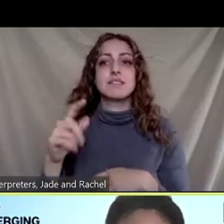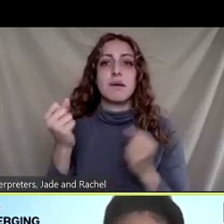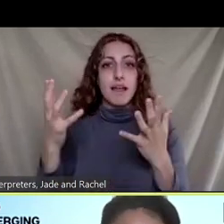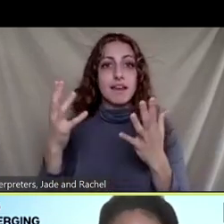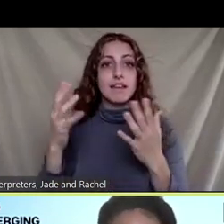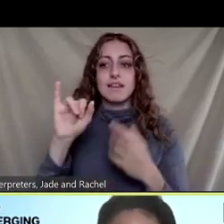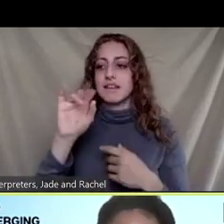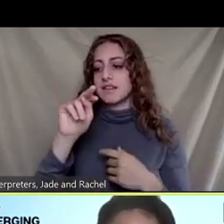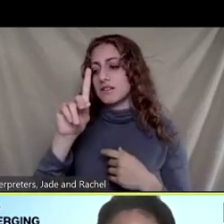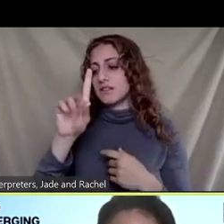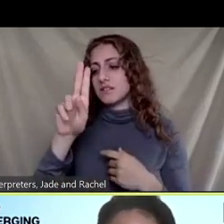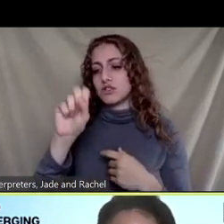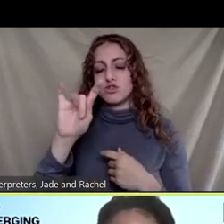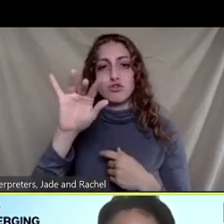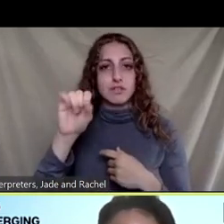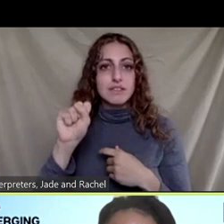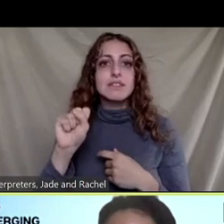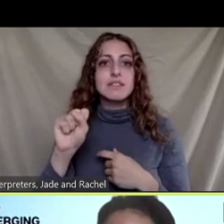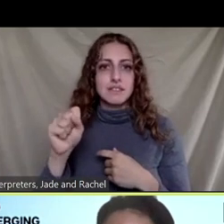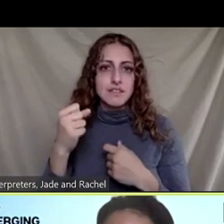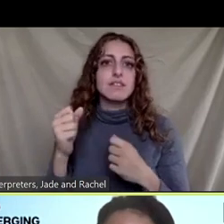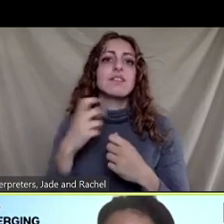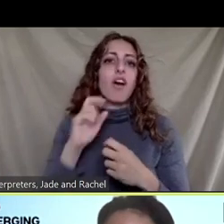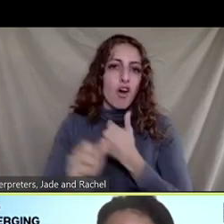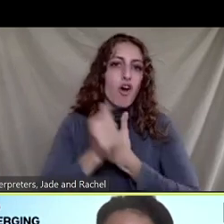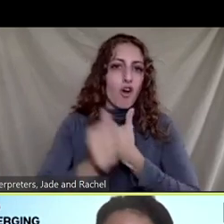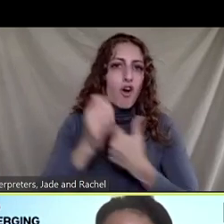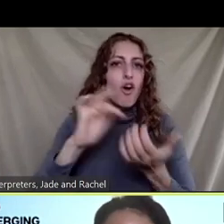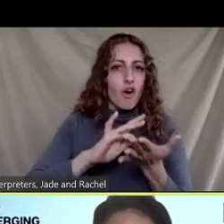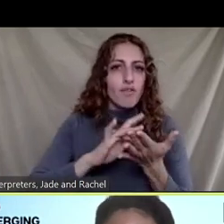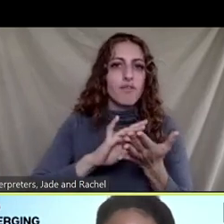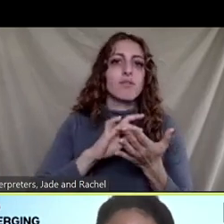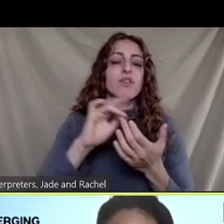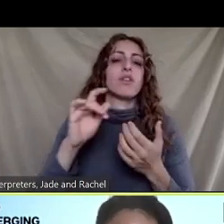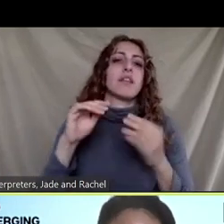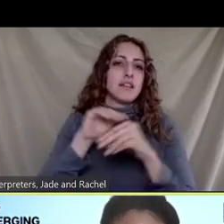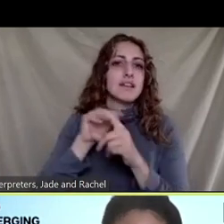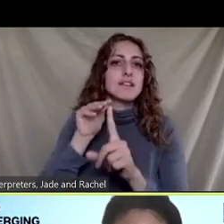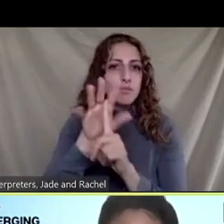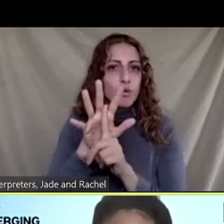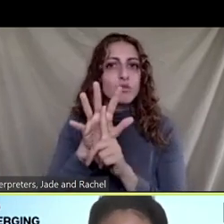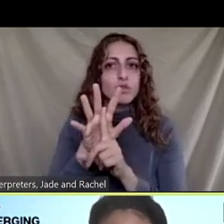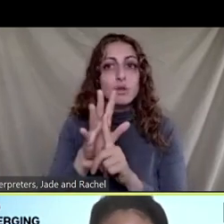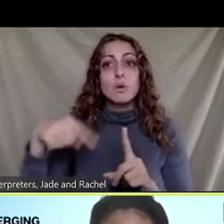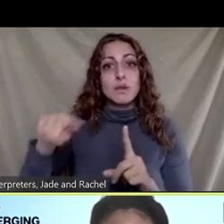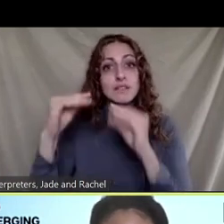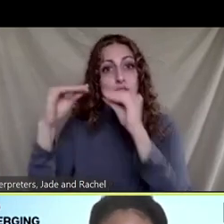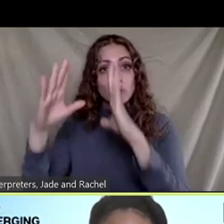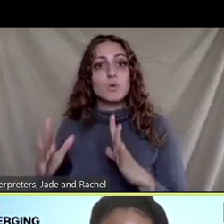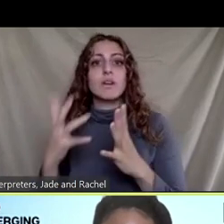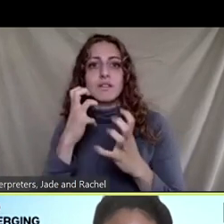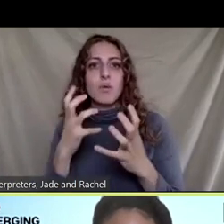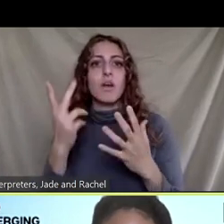exposures and so the students actually they enjoy seeing a cradle to grave approach or